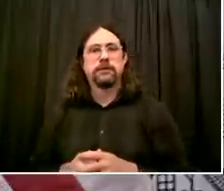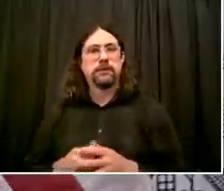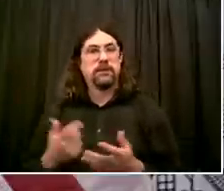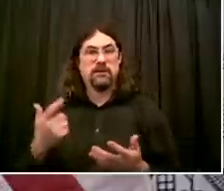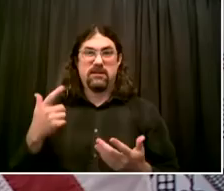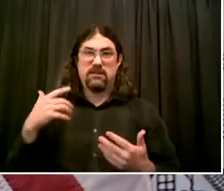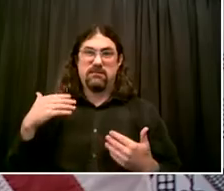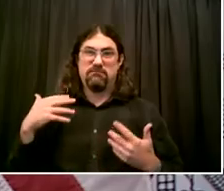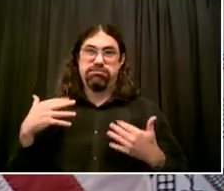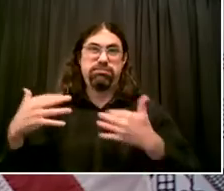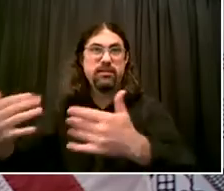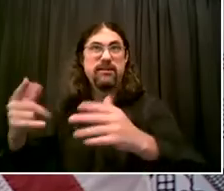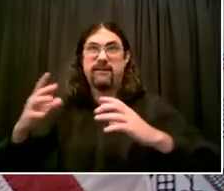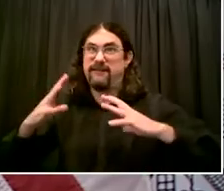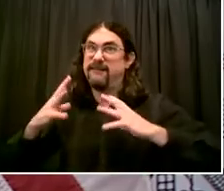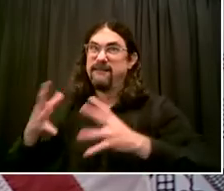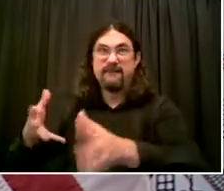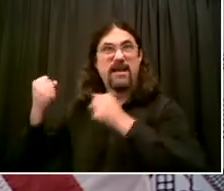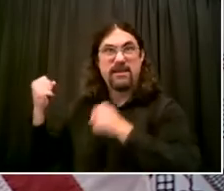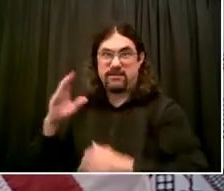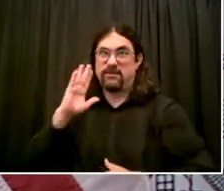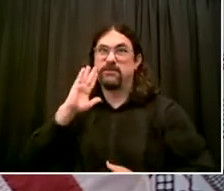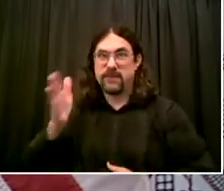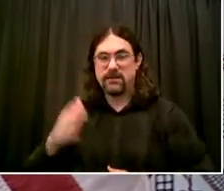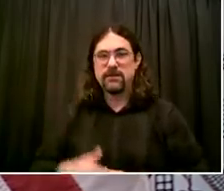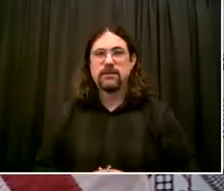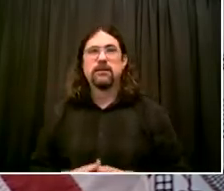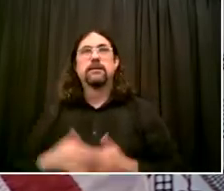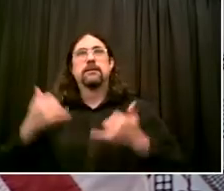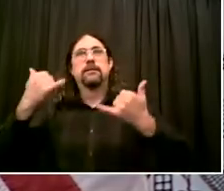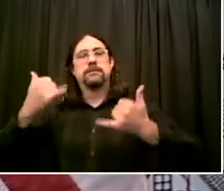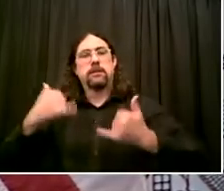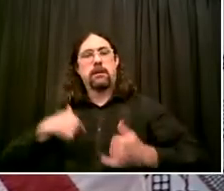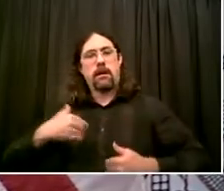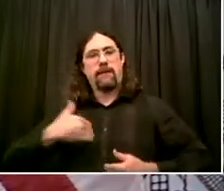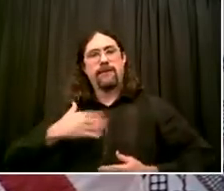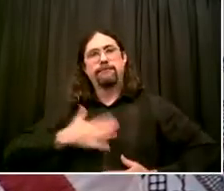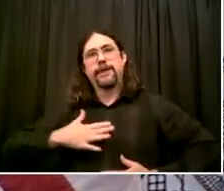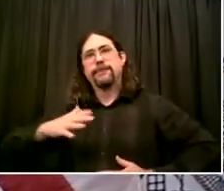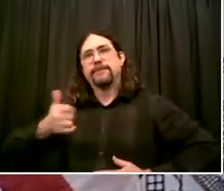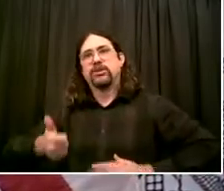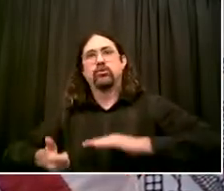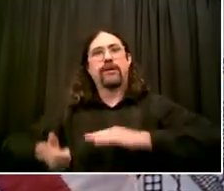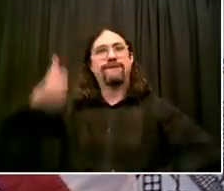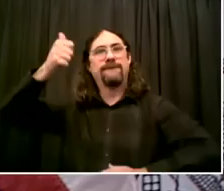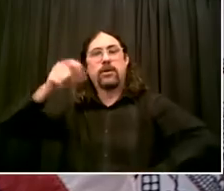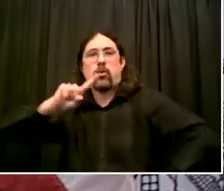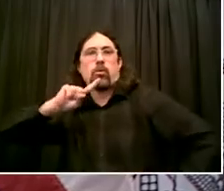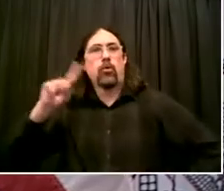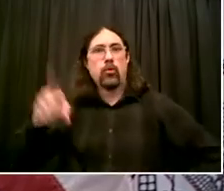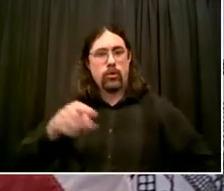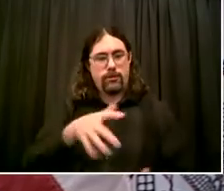now, which will now take the open restaurants initiative and put it into action immediately.